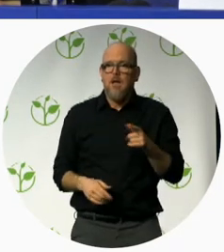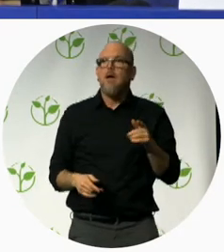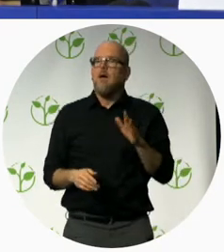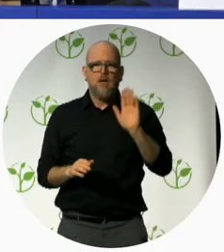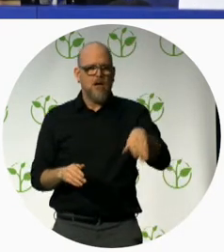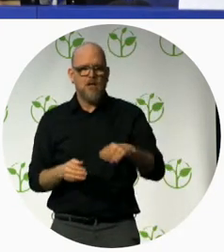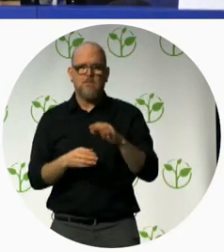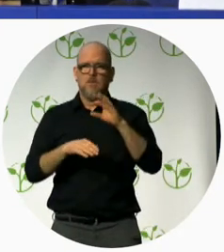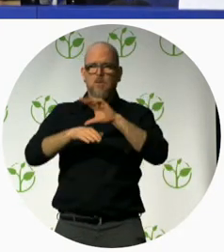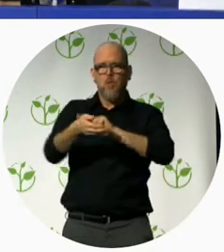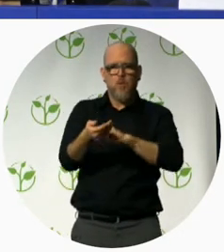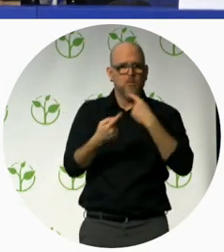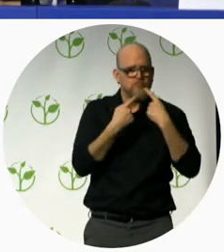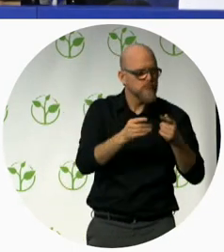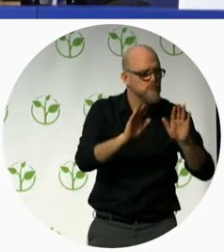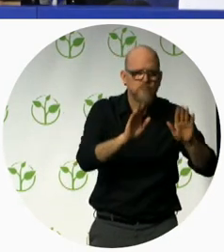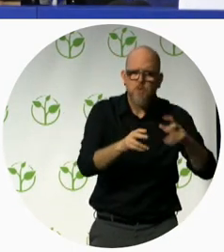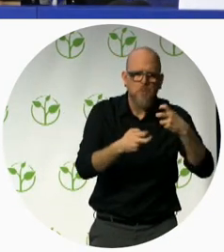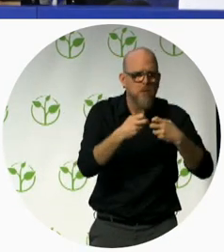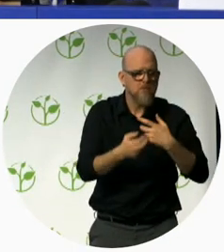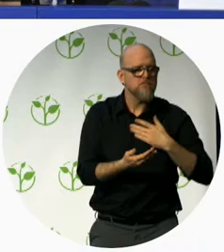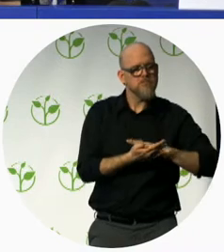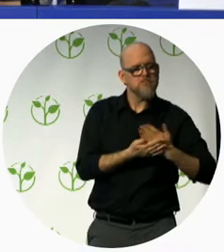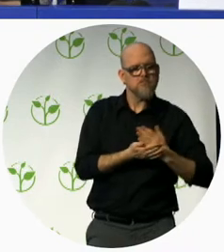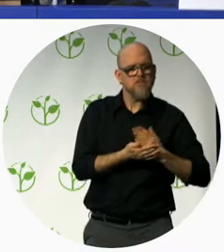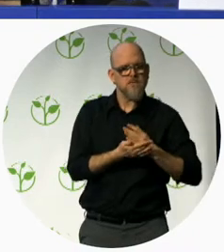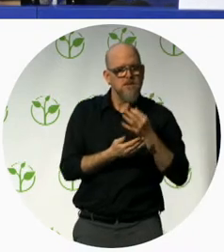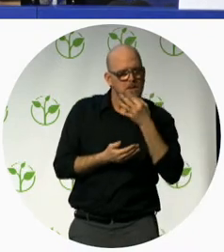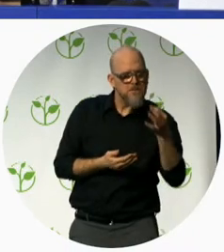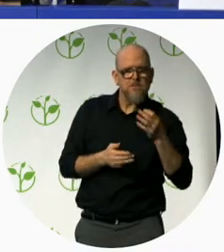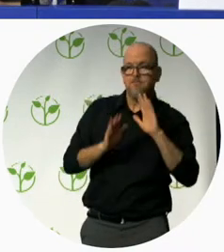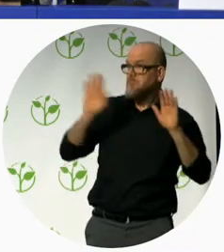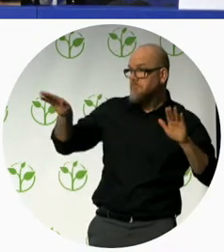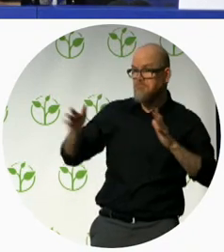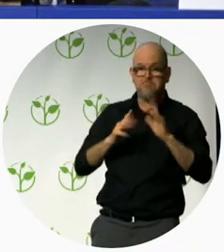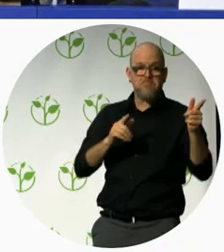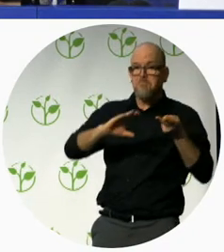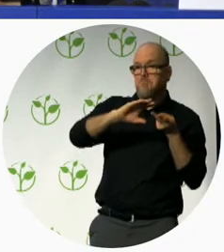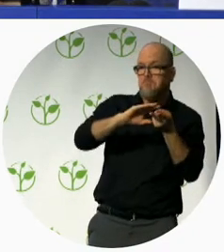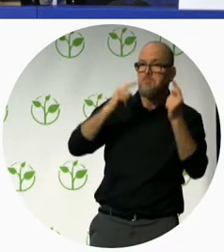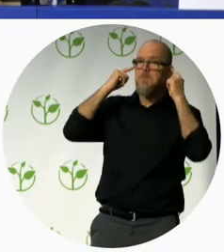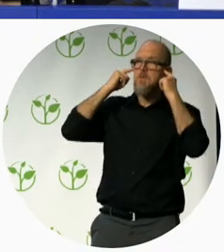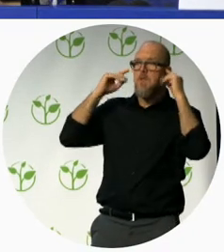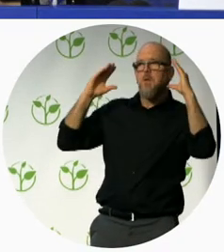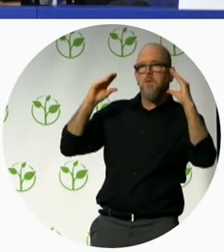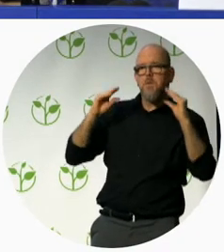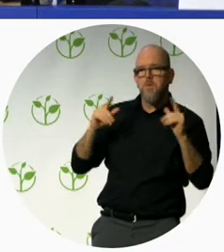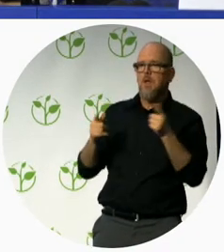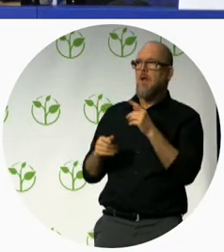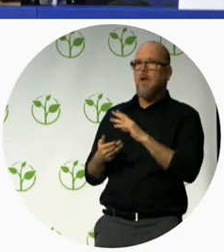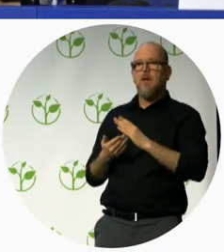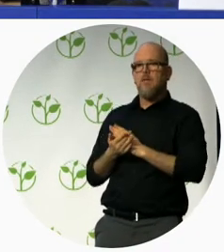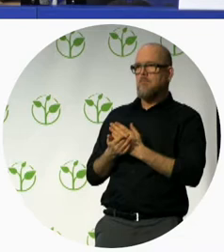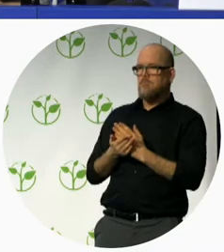of what was going on into sign language ensured the mom that her little daughter was in the best